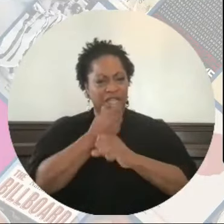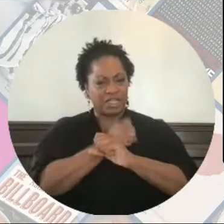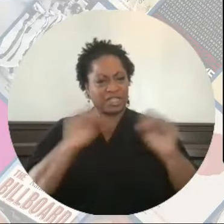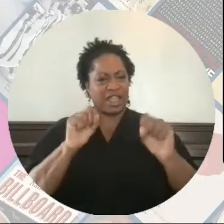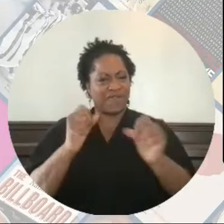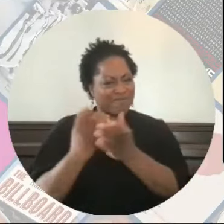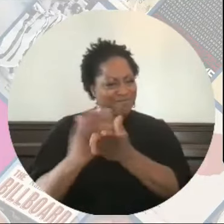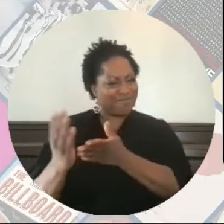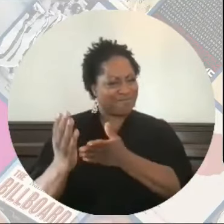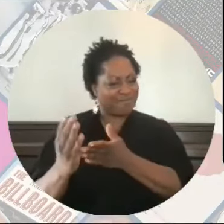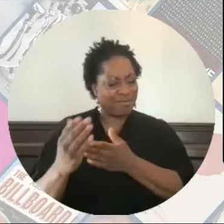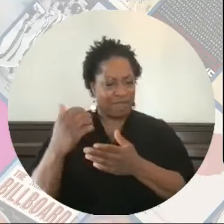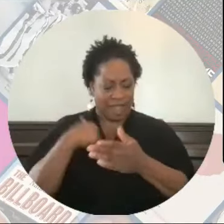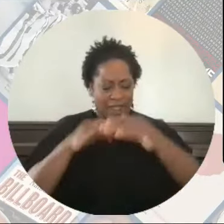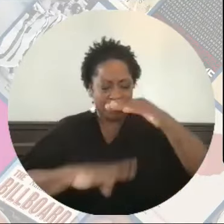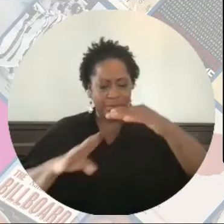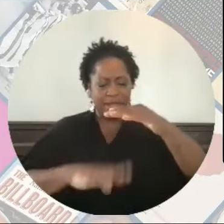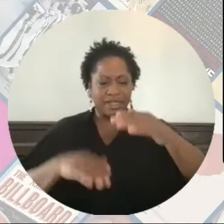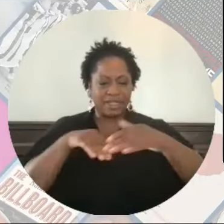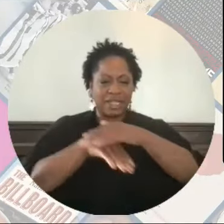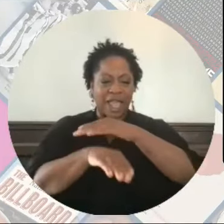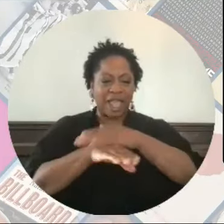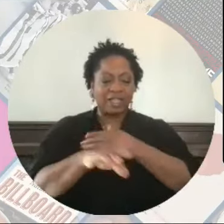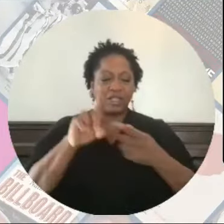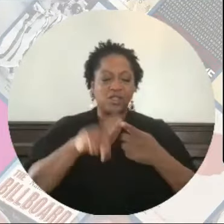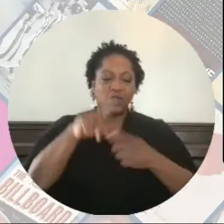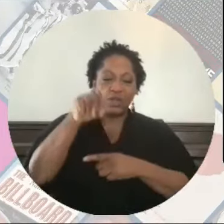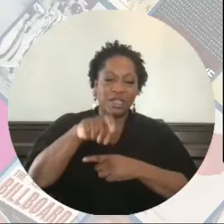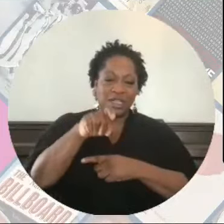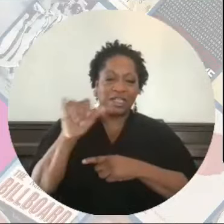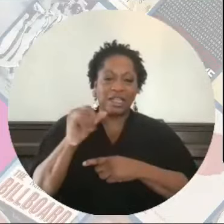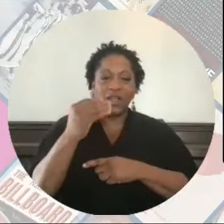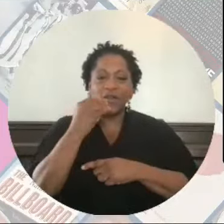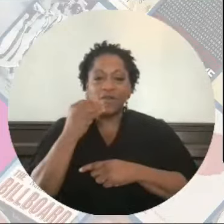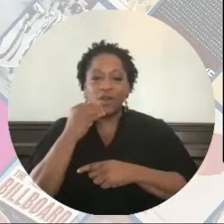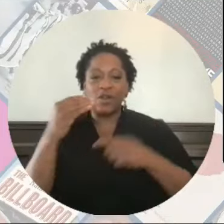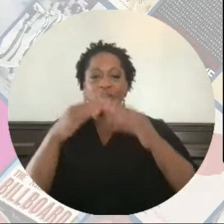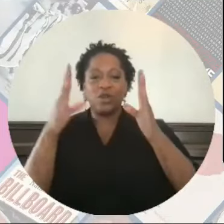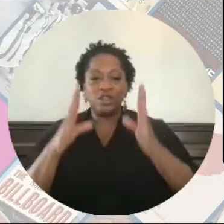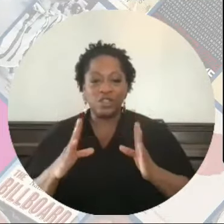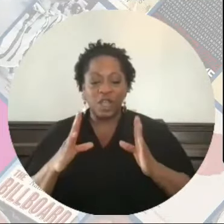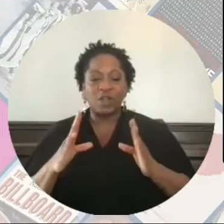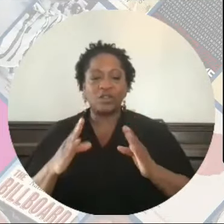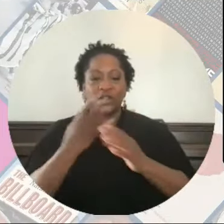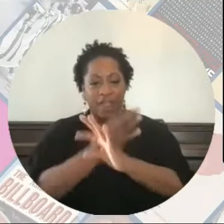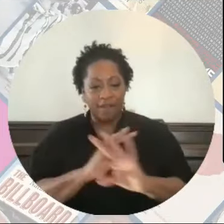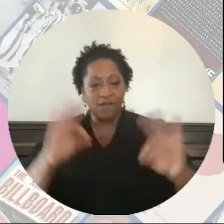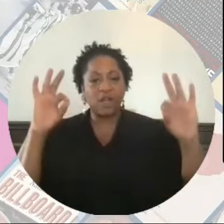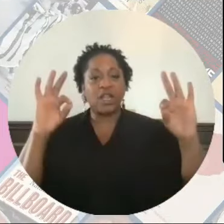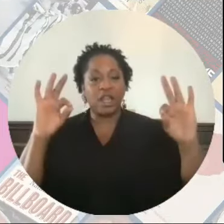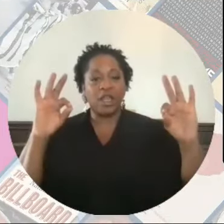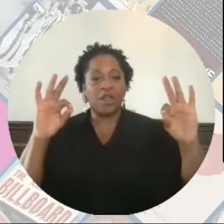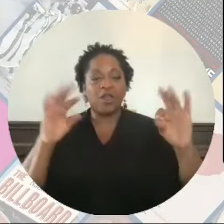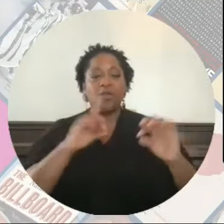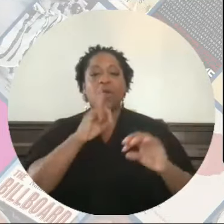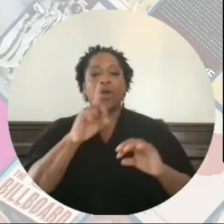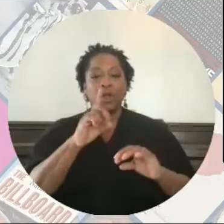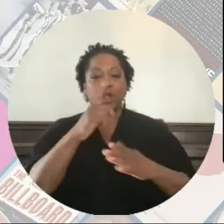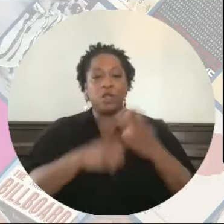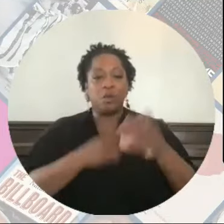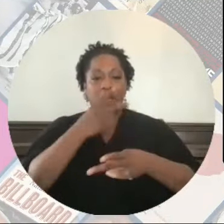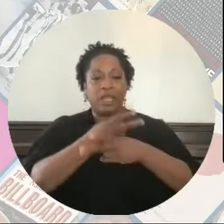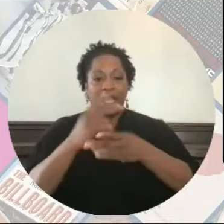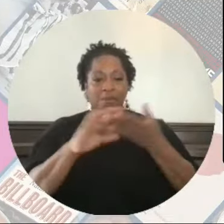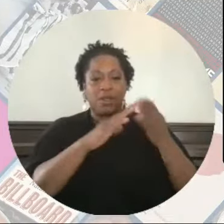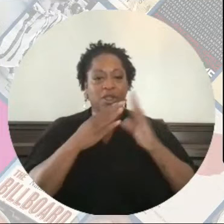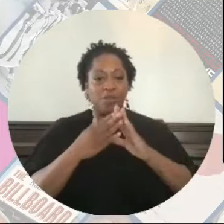basic access to necessities such as food, shelter, and freedom are really what keep our